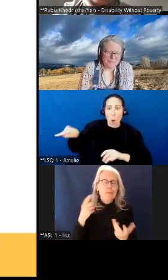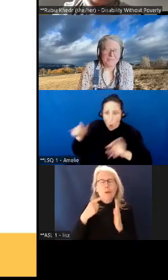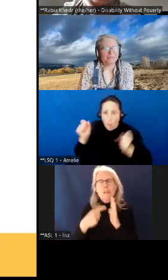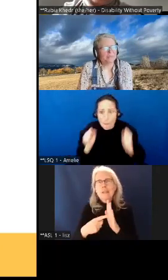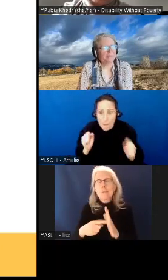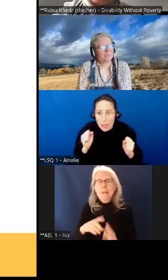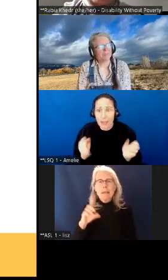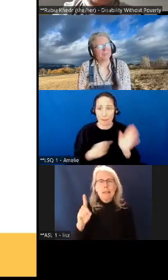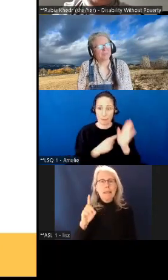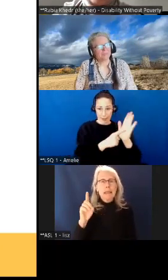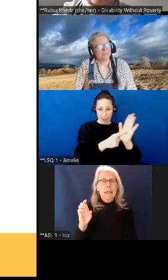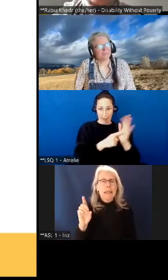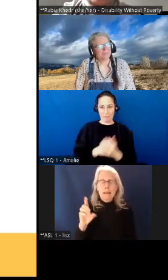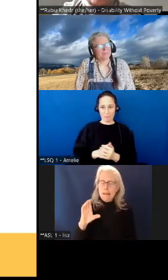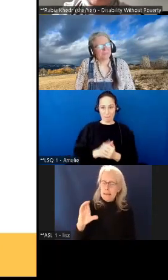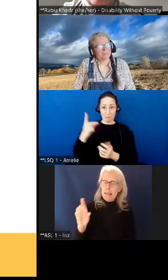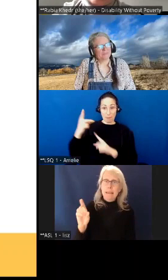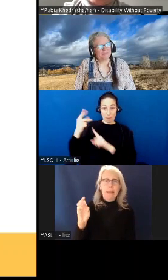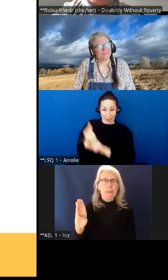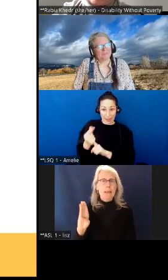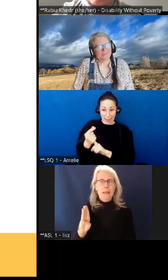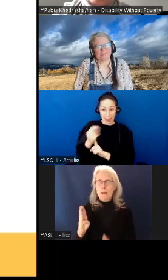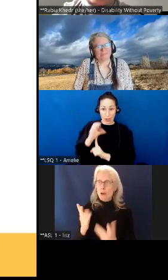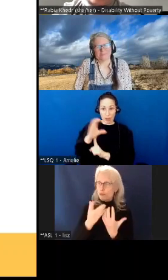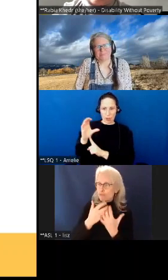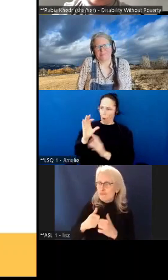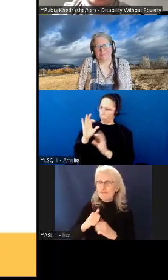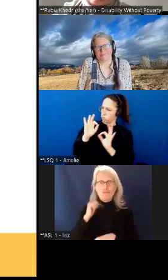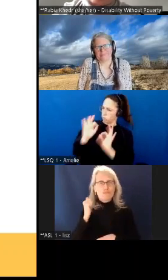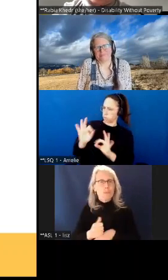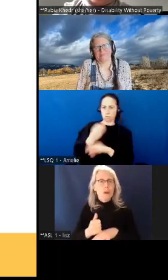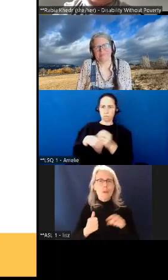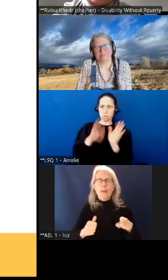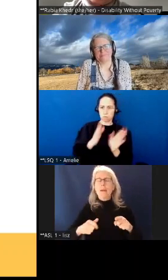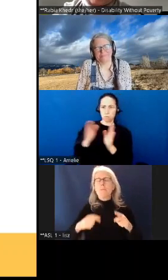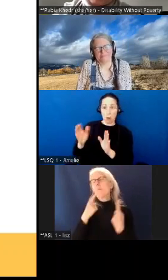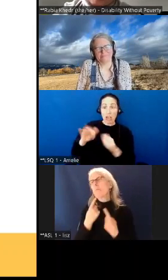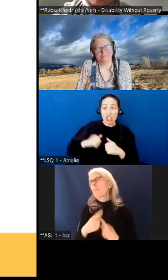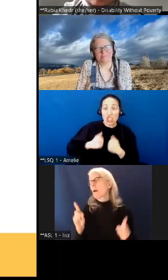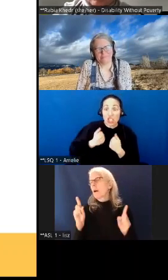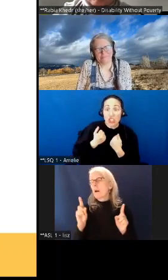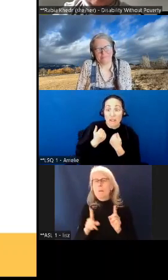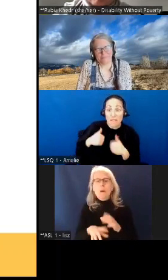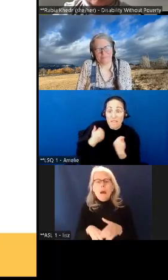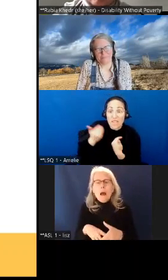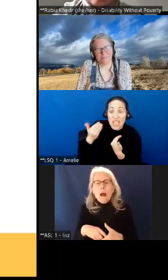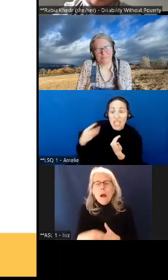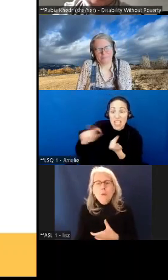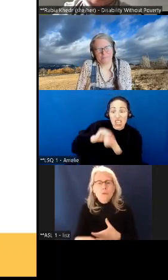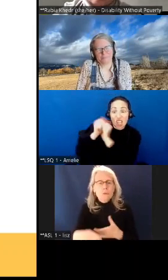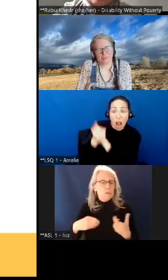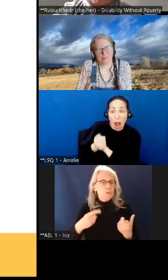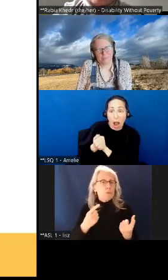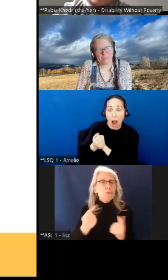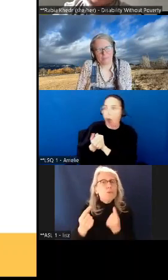cdb would would change their lives it would allow them to get out of the house more be involved more in the community